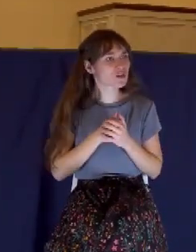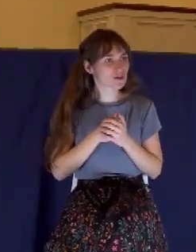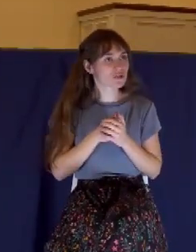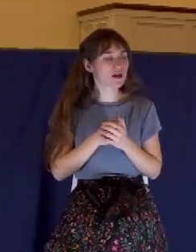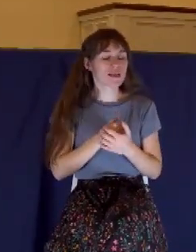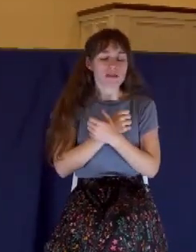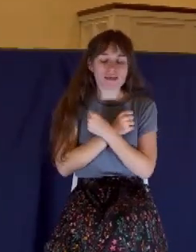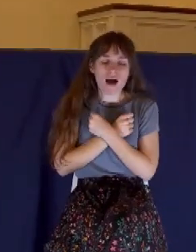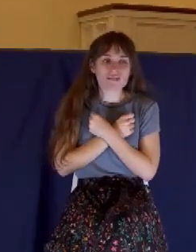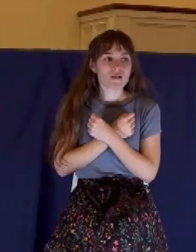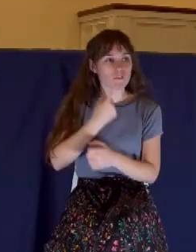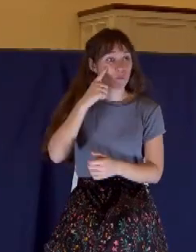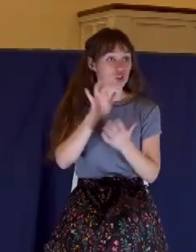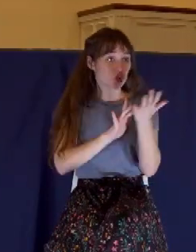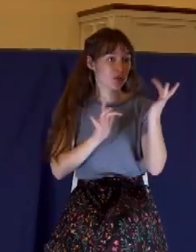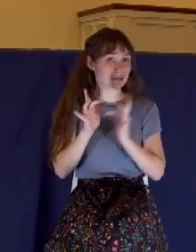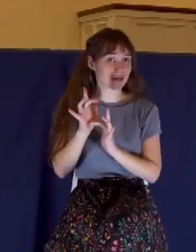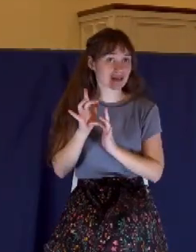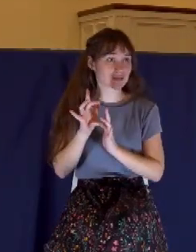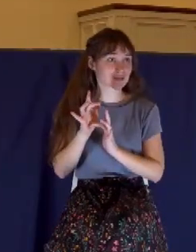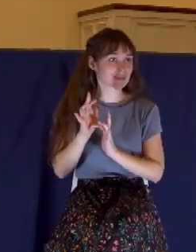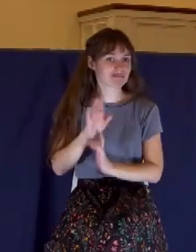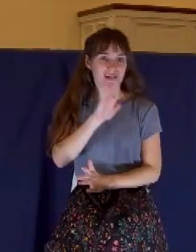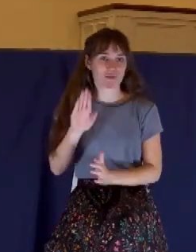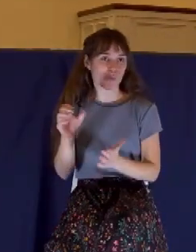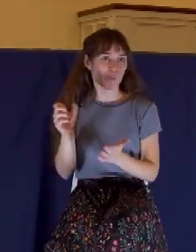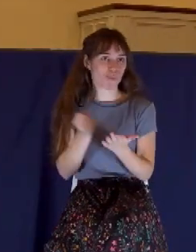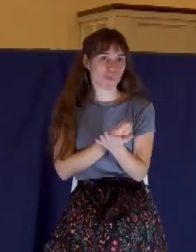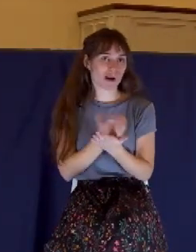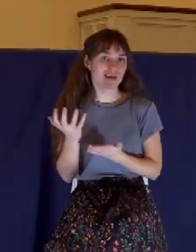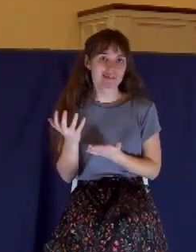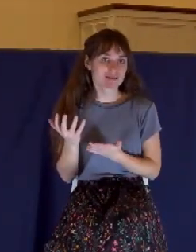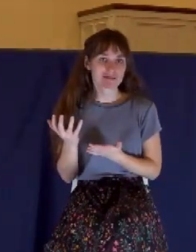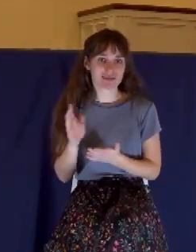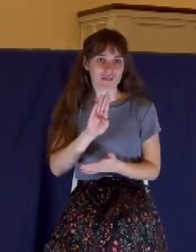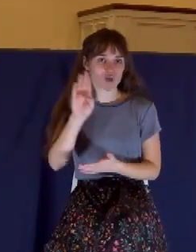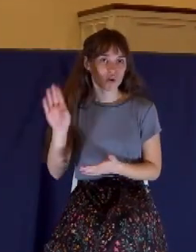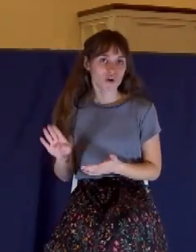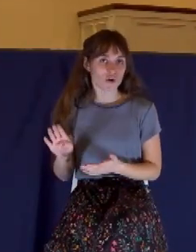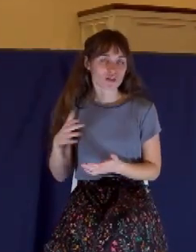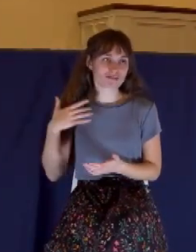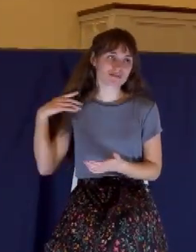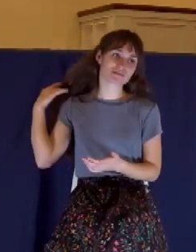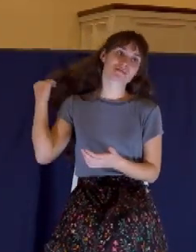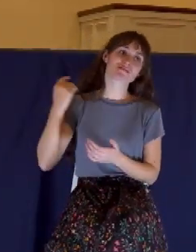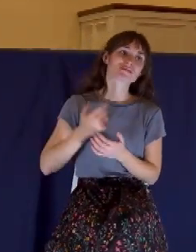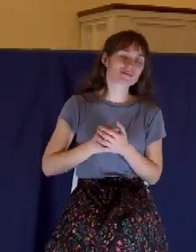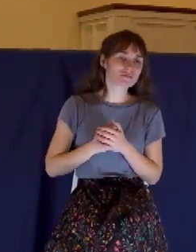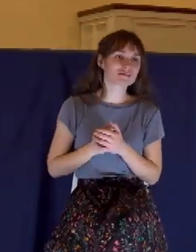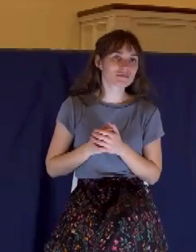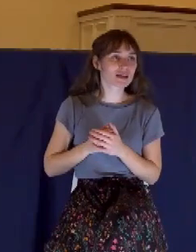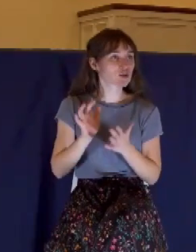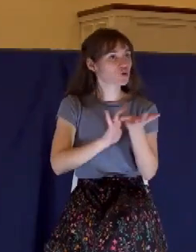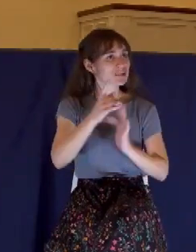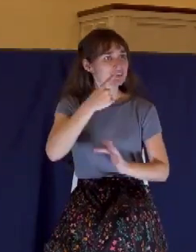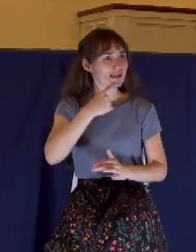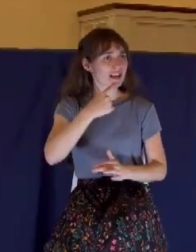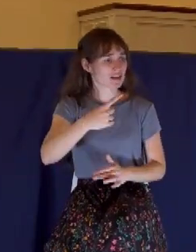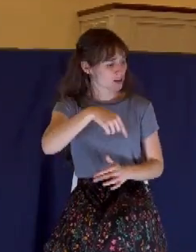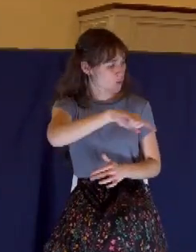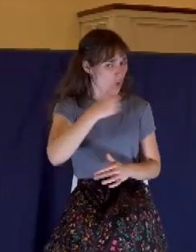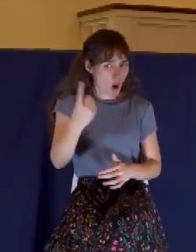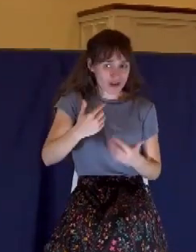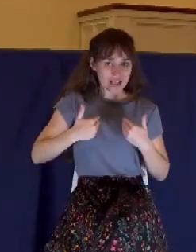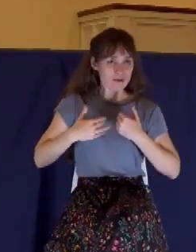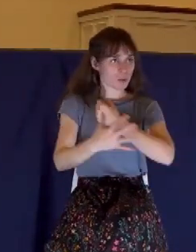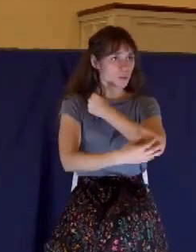Jesus is never a waste. Never a waste. And then he said this, You always have the poor with you. You're always